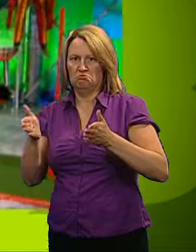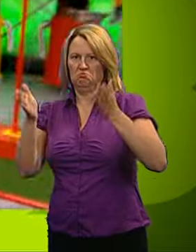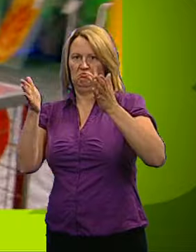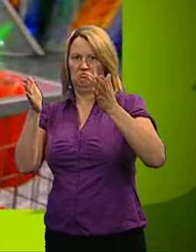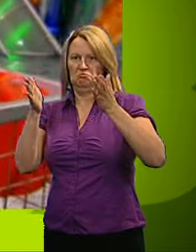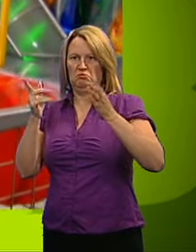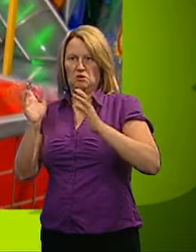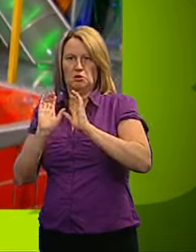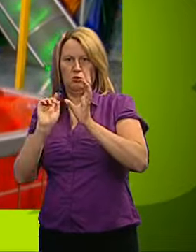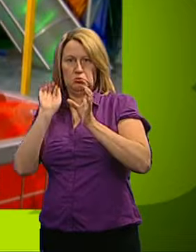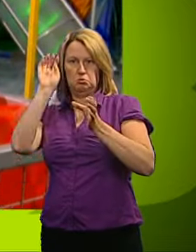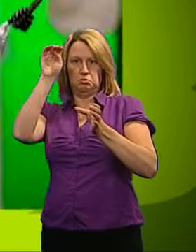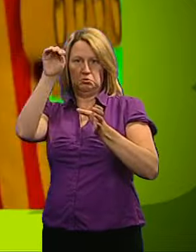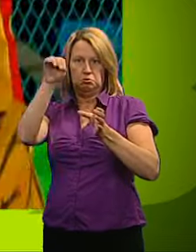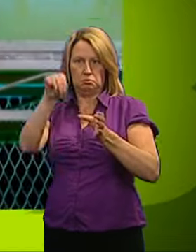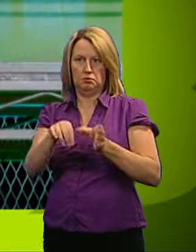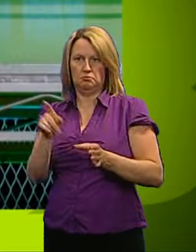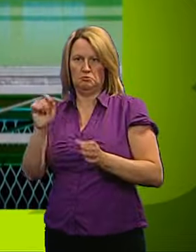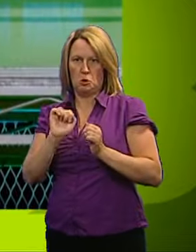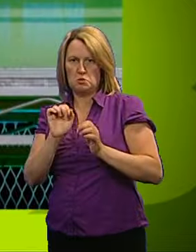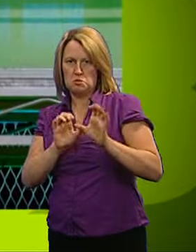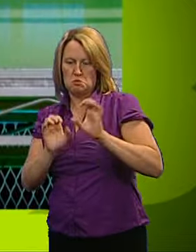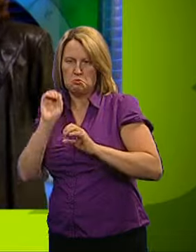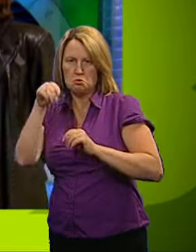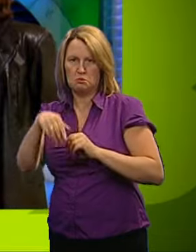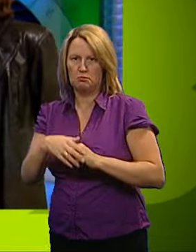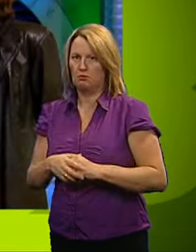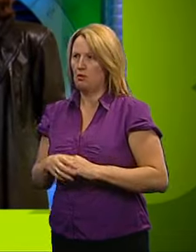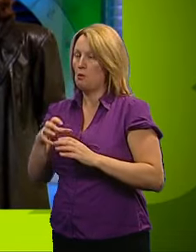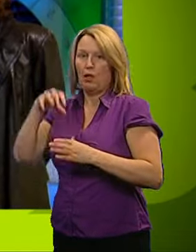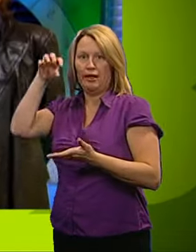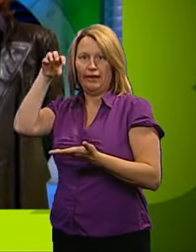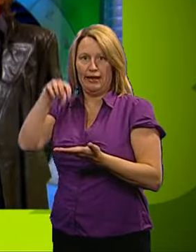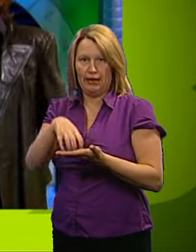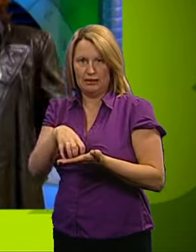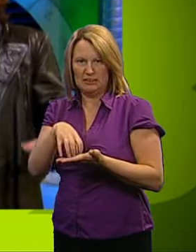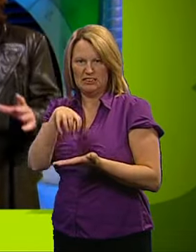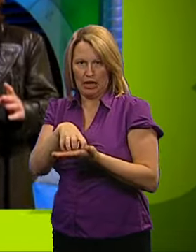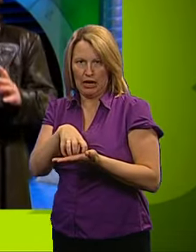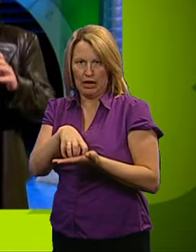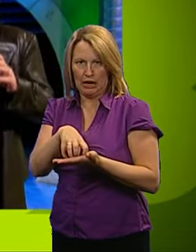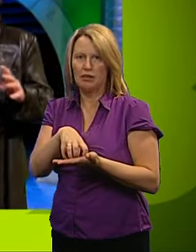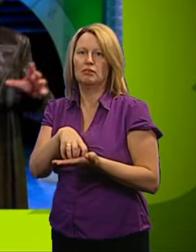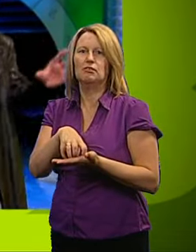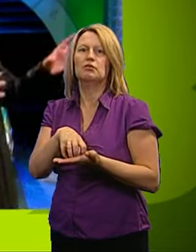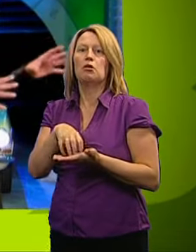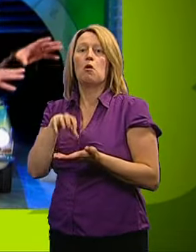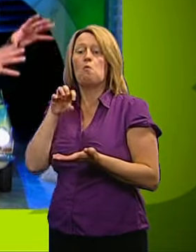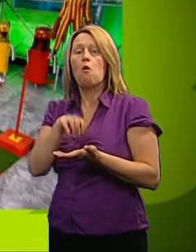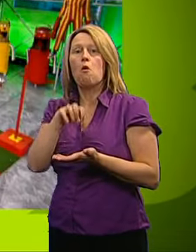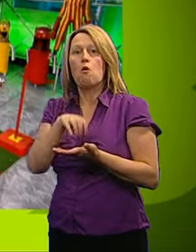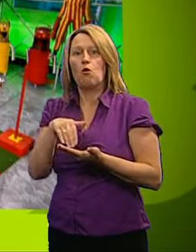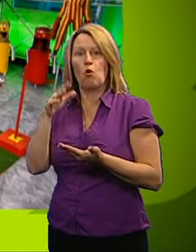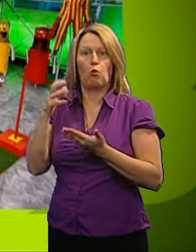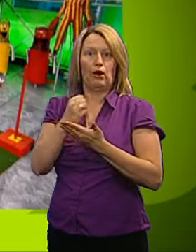velcro-covered balls at their very own lab rat. If the ball hits, it will stick. OK, and I'll bet that the team with the most of those velcro